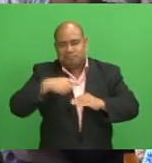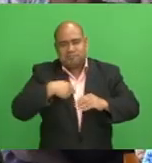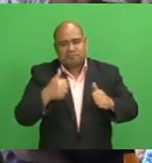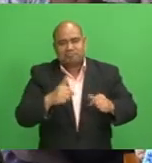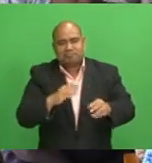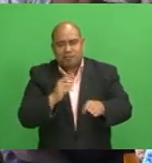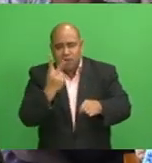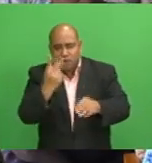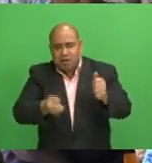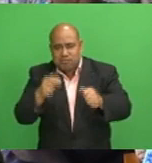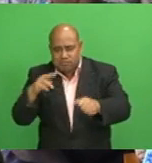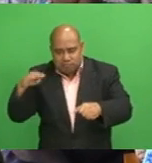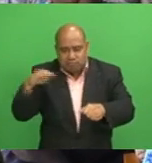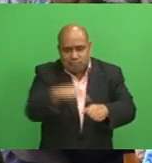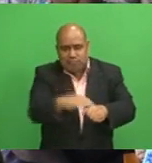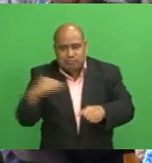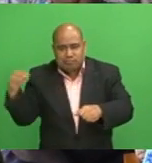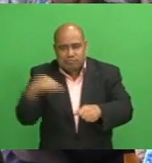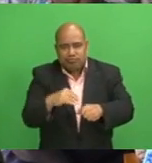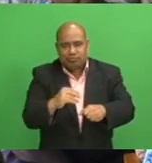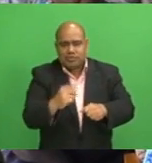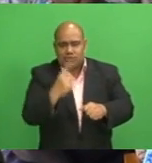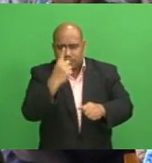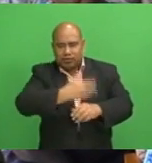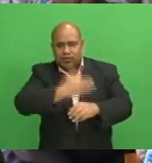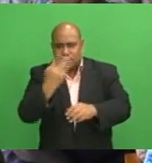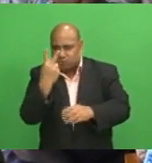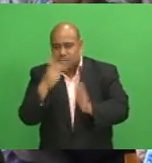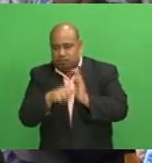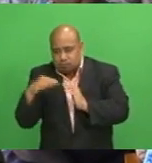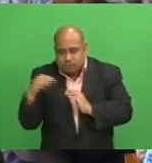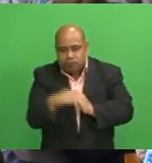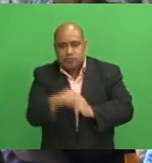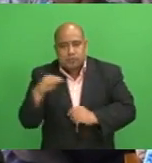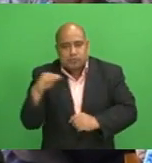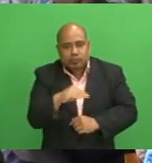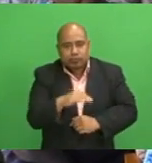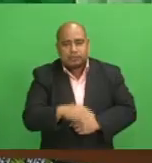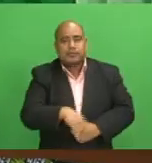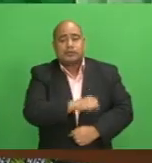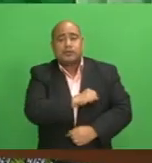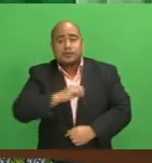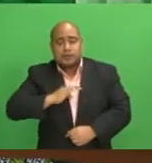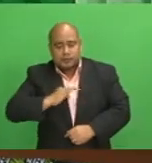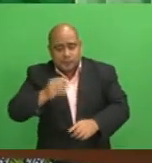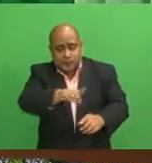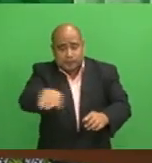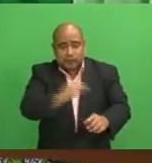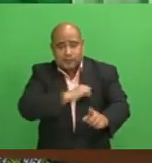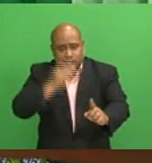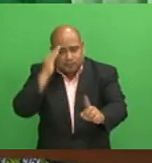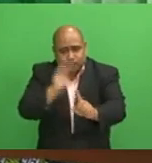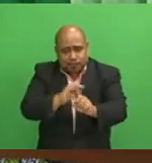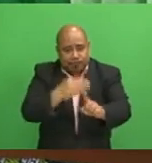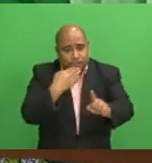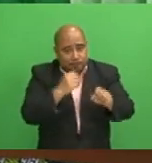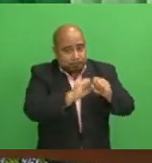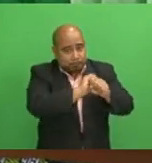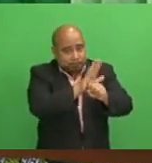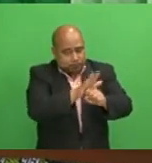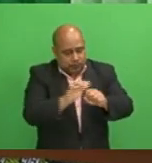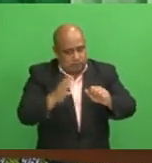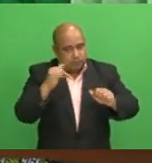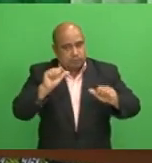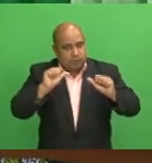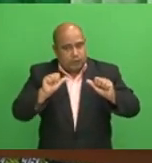Staff of the Rarawai mill have also been reminded of the coronavirus and to ensure all precautions are taken to